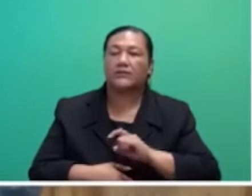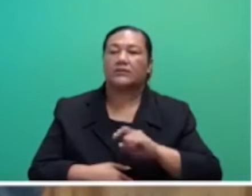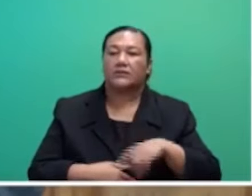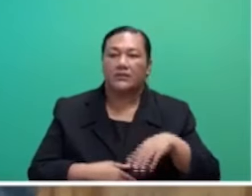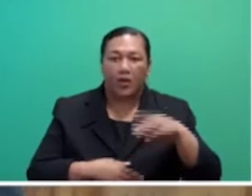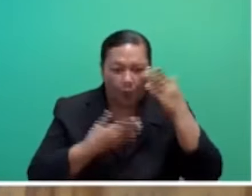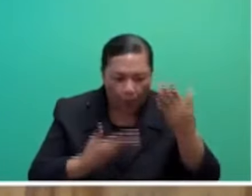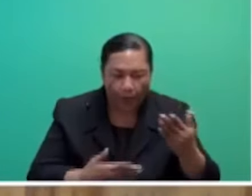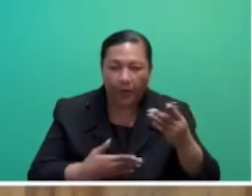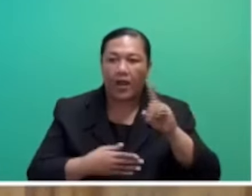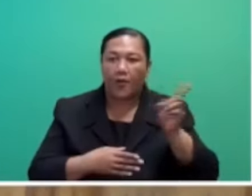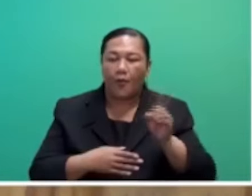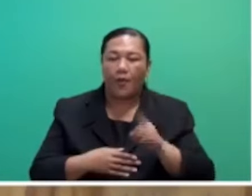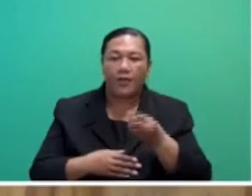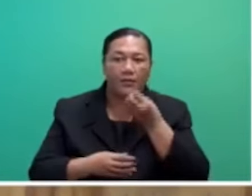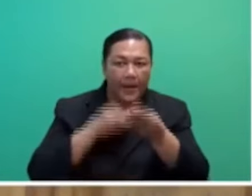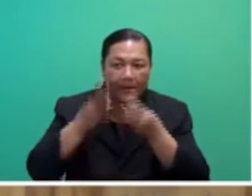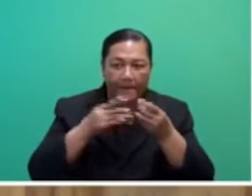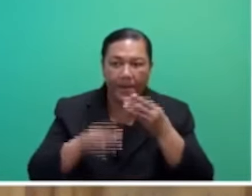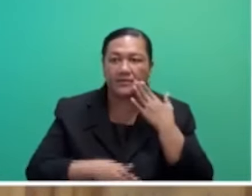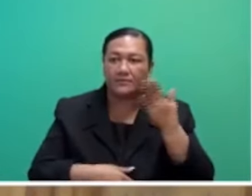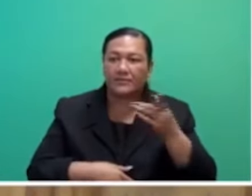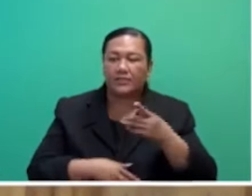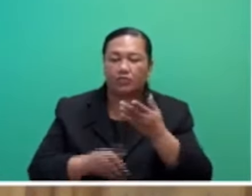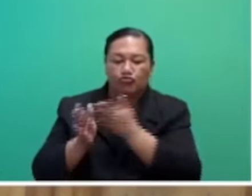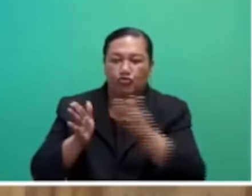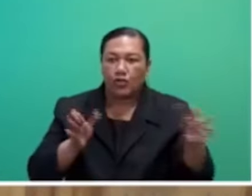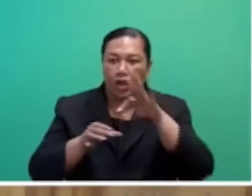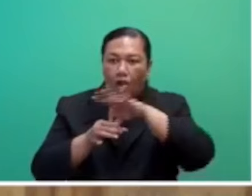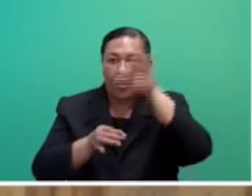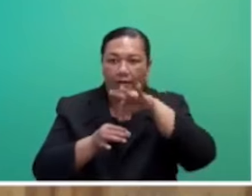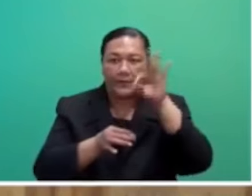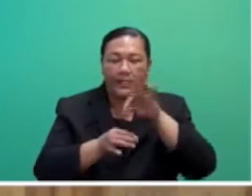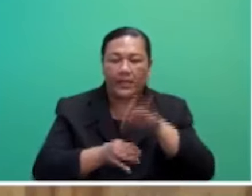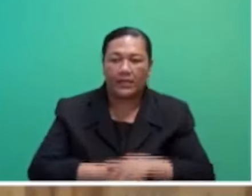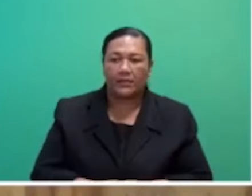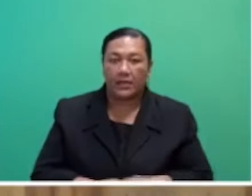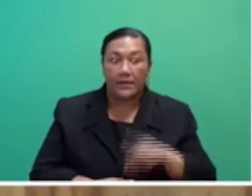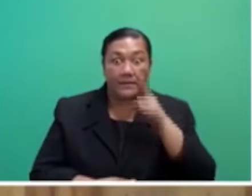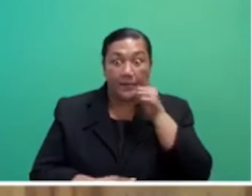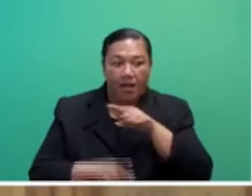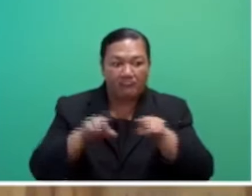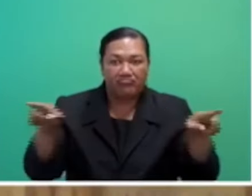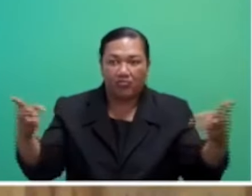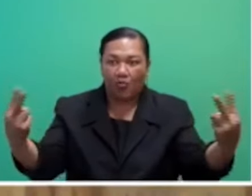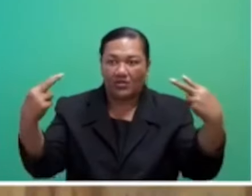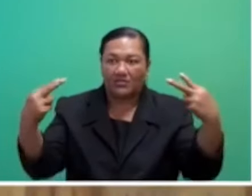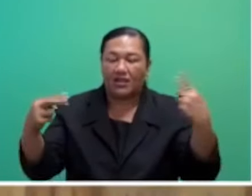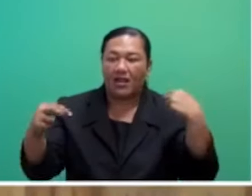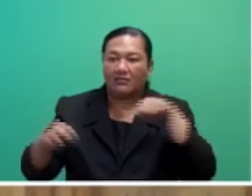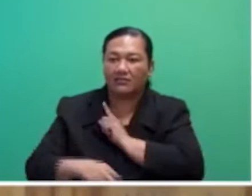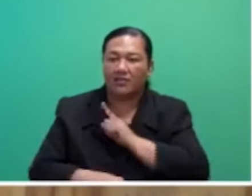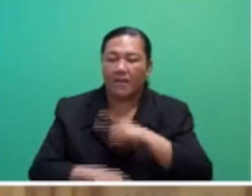The people of Fiji are observing and listening, watching every move we make. Honourable Speaker,